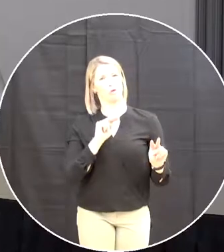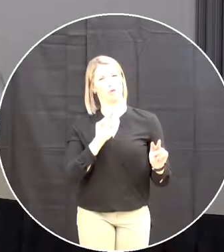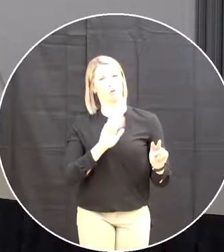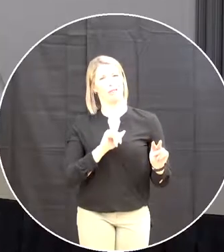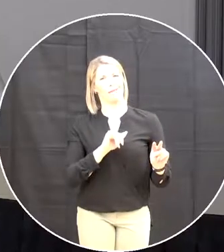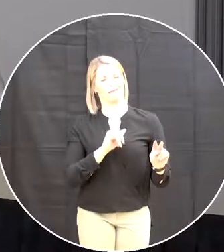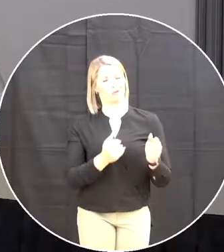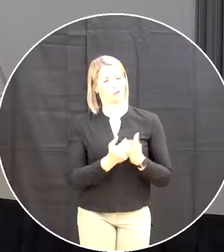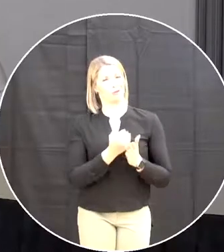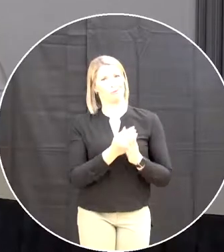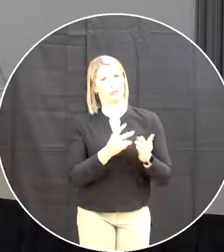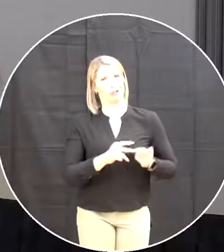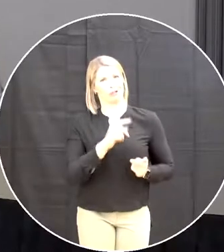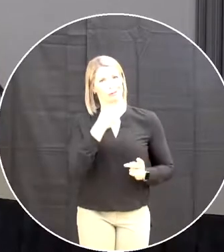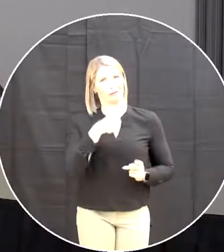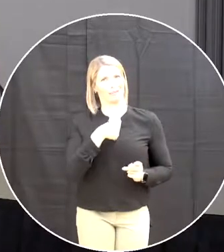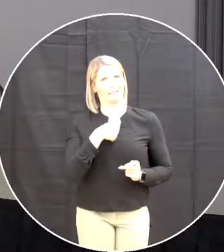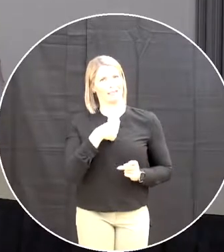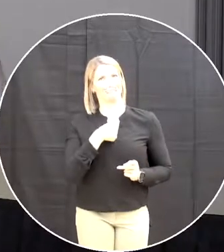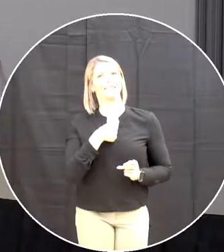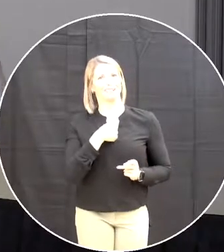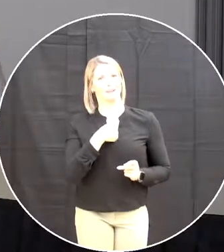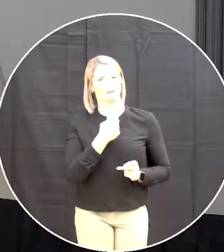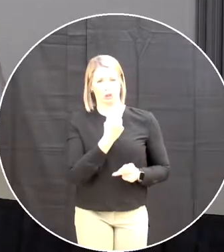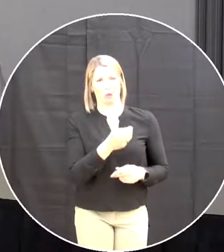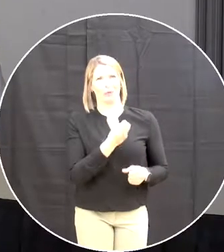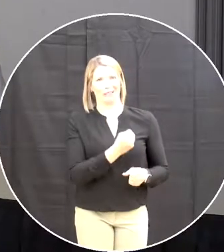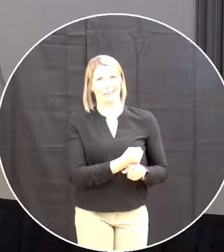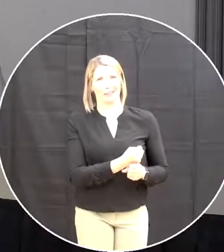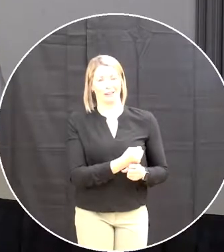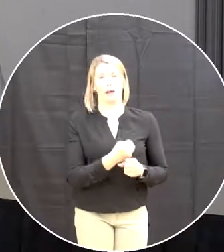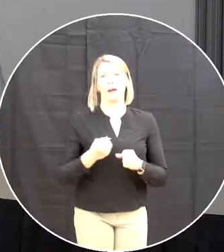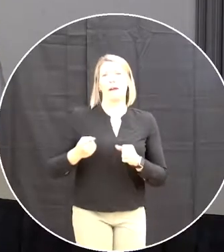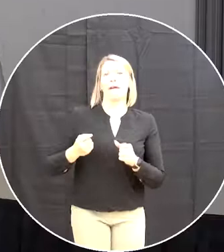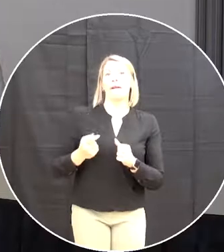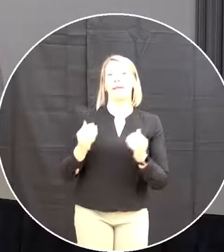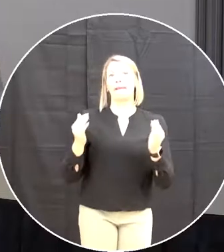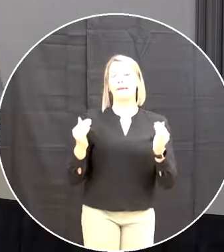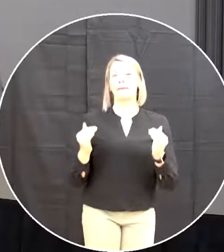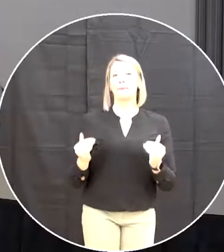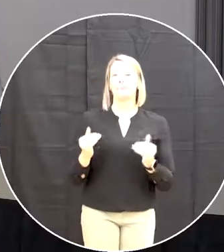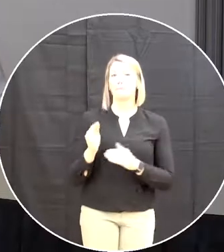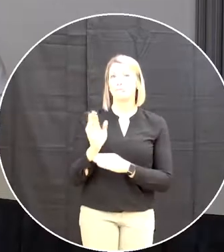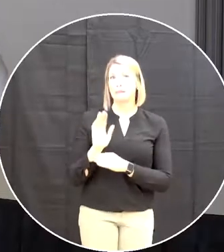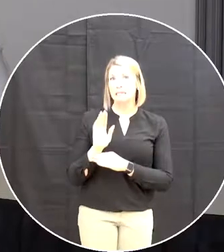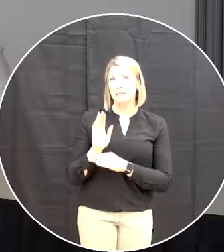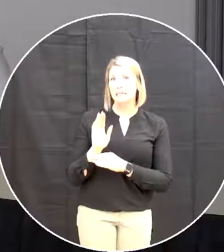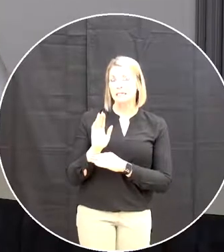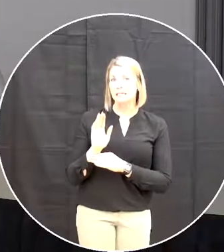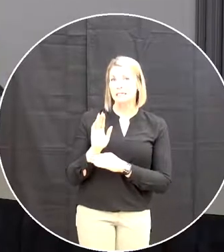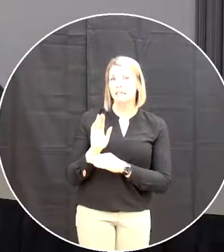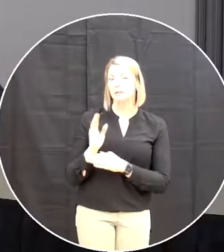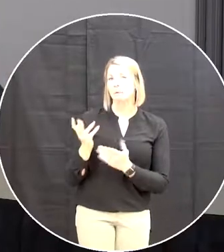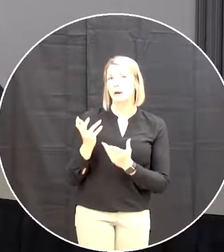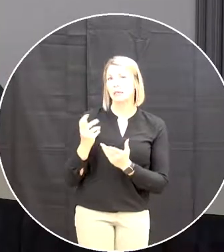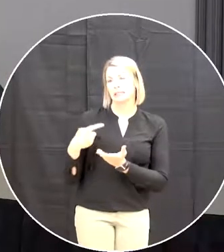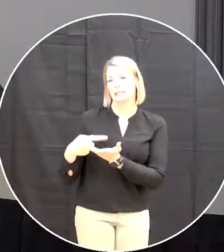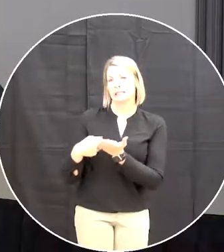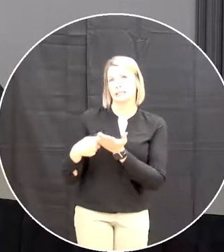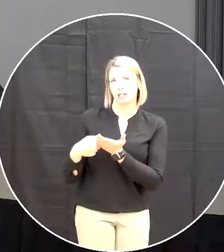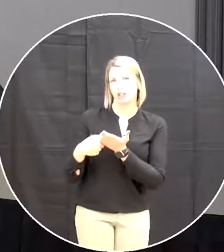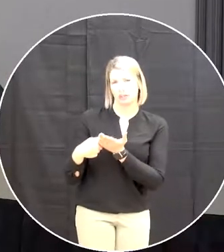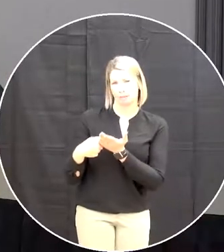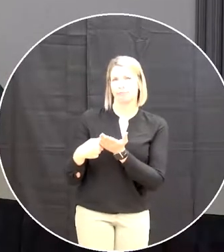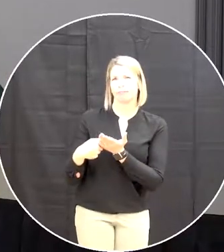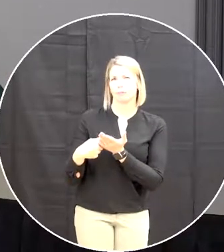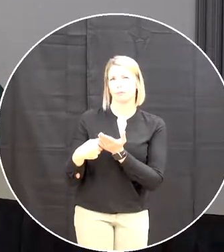we the first order business we the next order business excuse me was a discussion item and we were presented with the